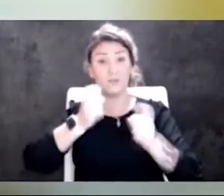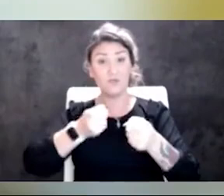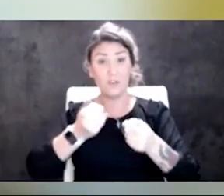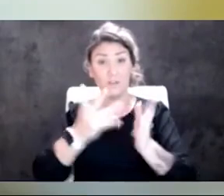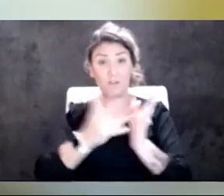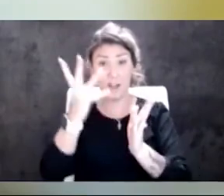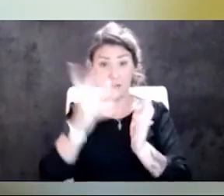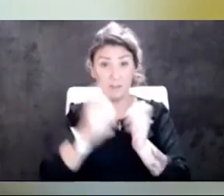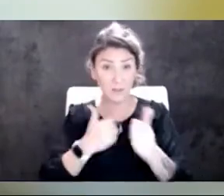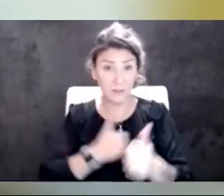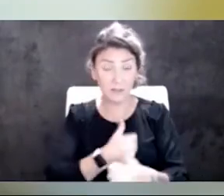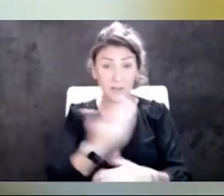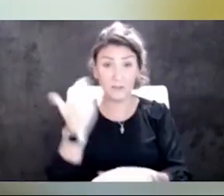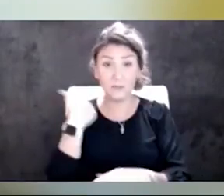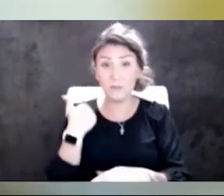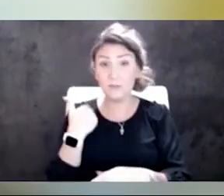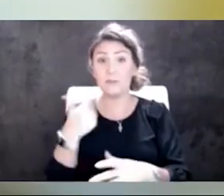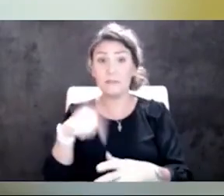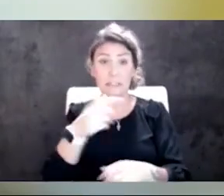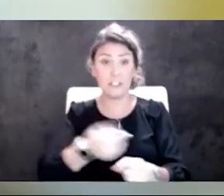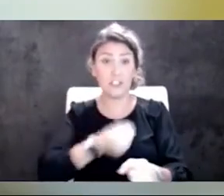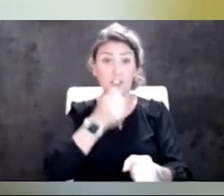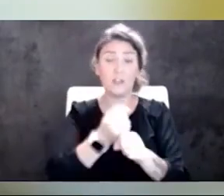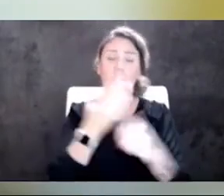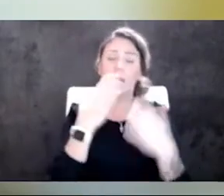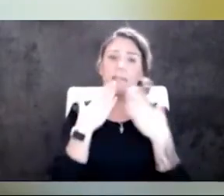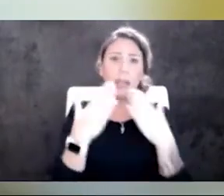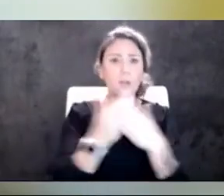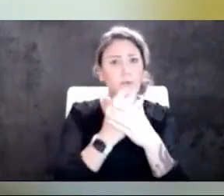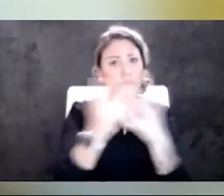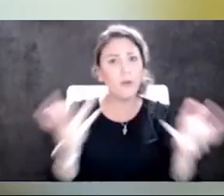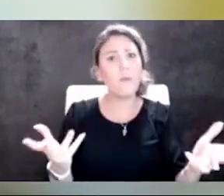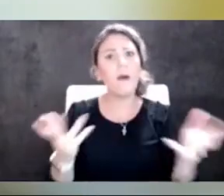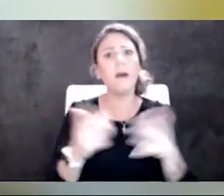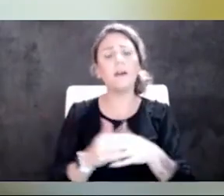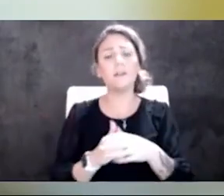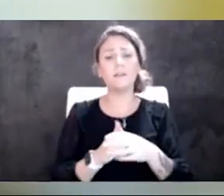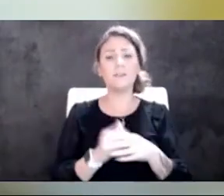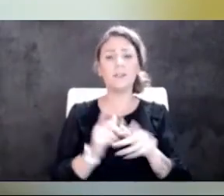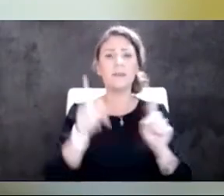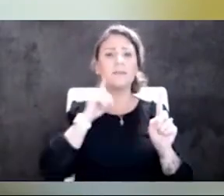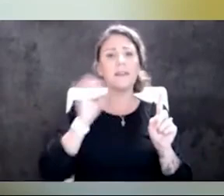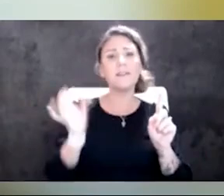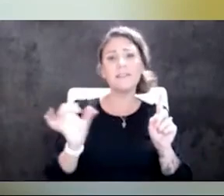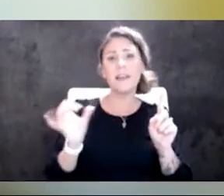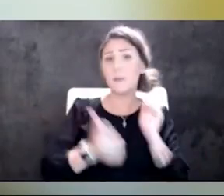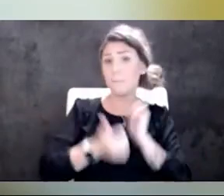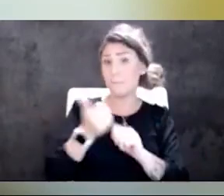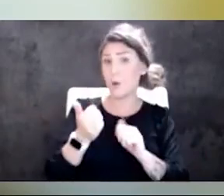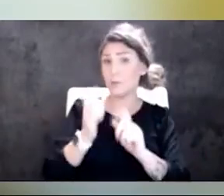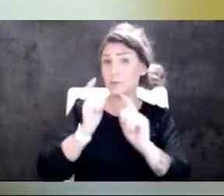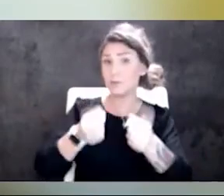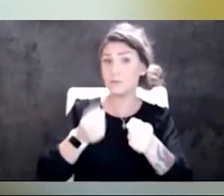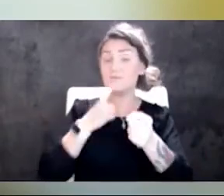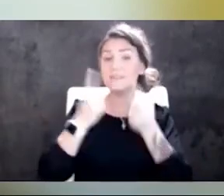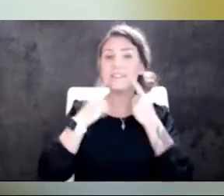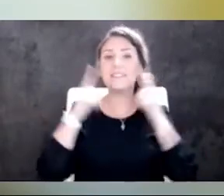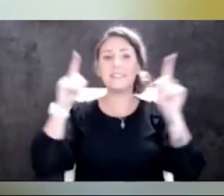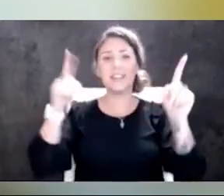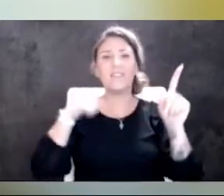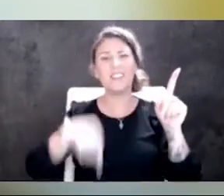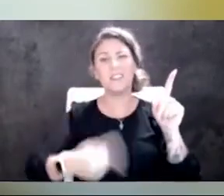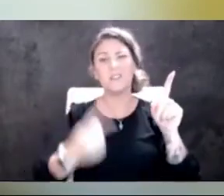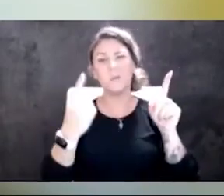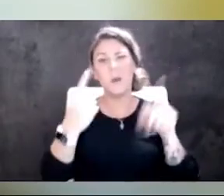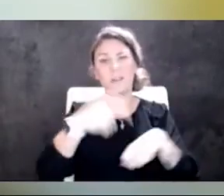before this year alone, thank you for that, by the way. It sounds to me like most of those donations were successful and this one was a